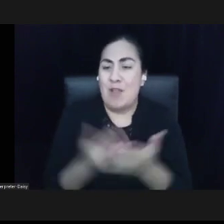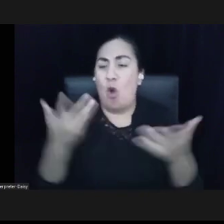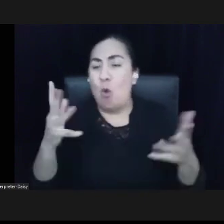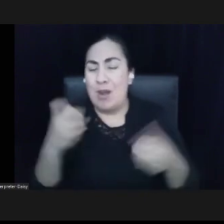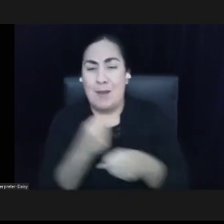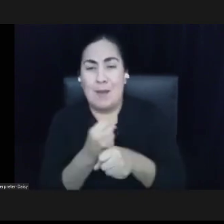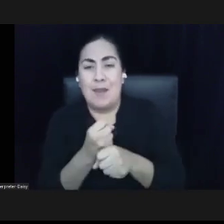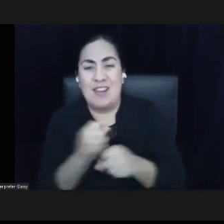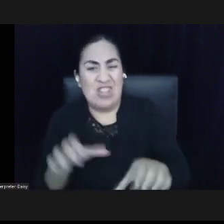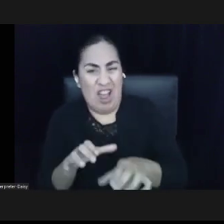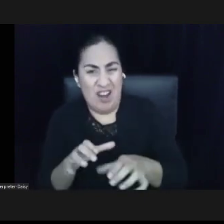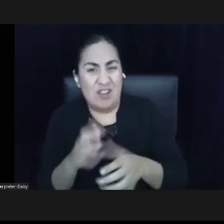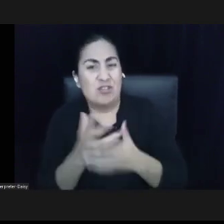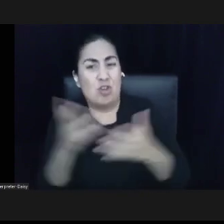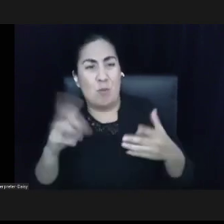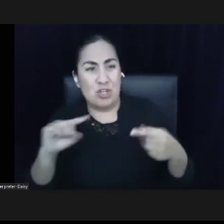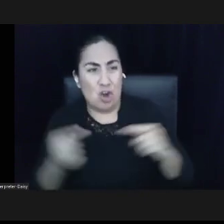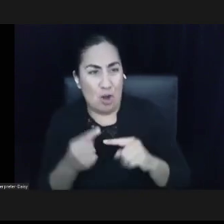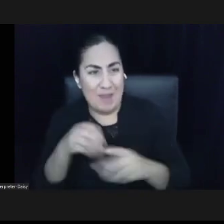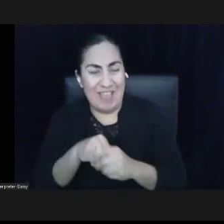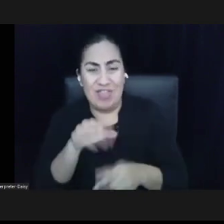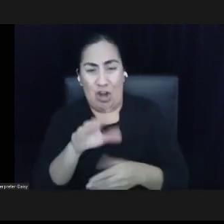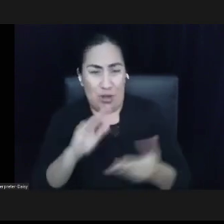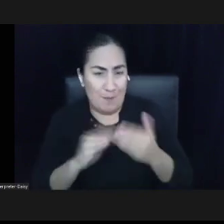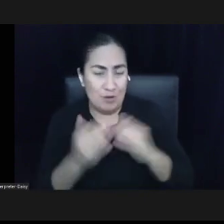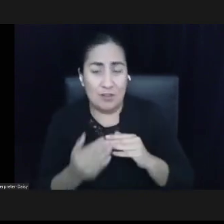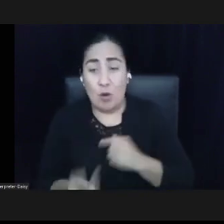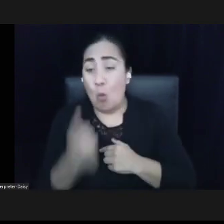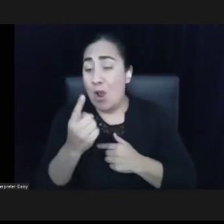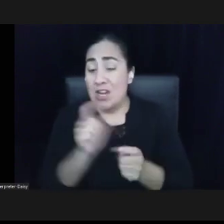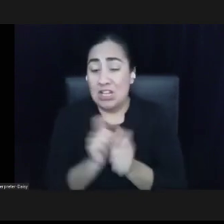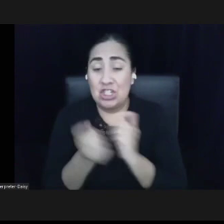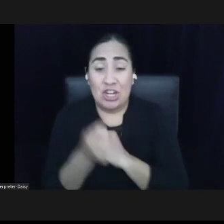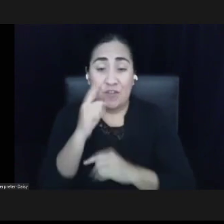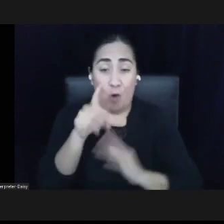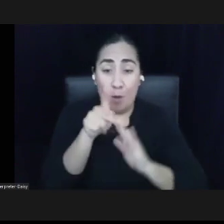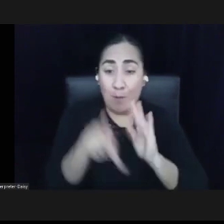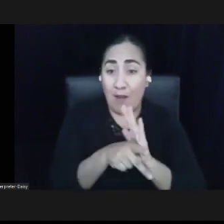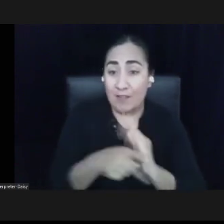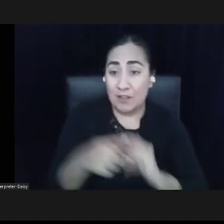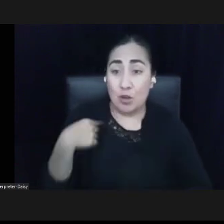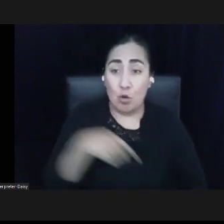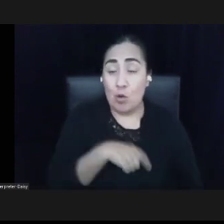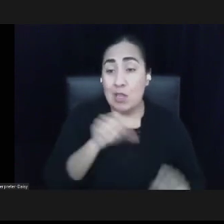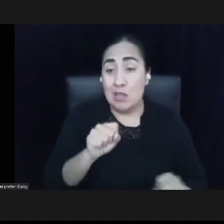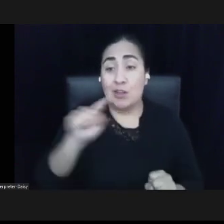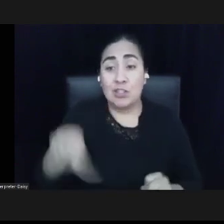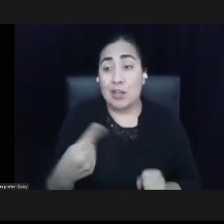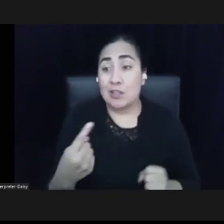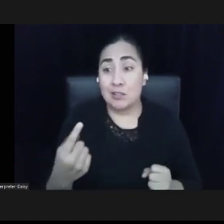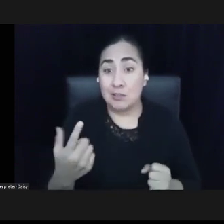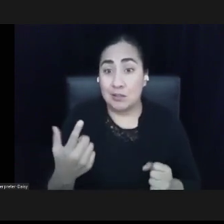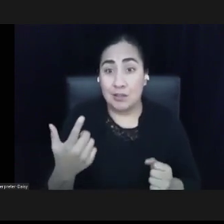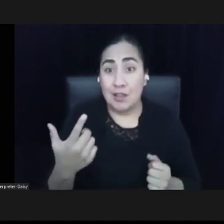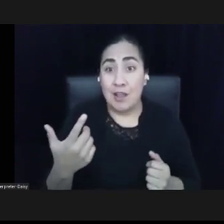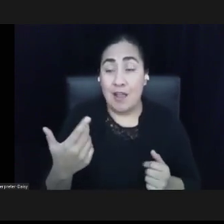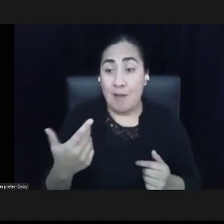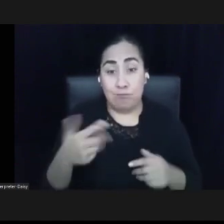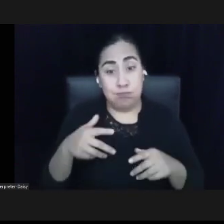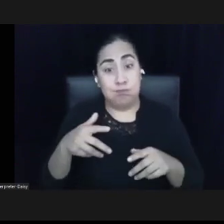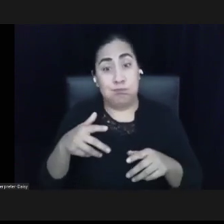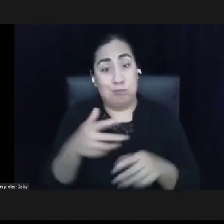communities. One policy change is we could just accept that we're going to seed property, buildings, seed ownership